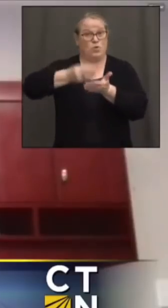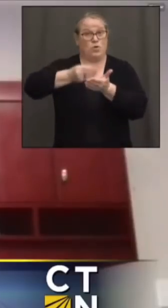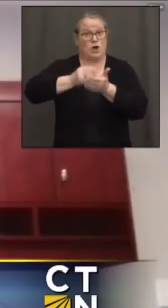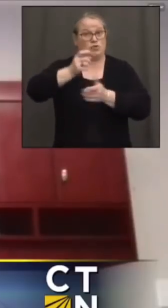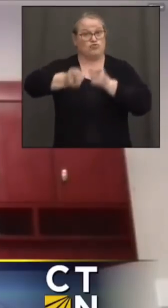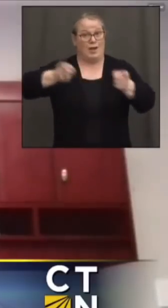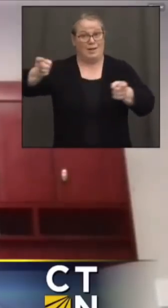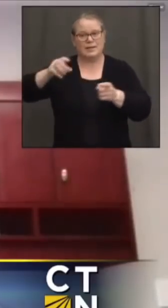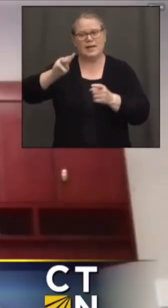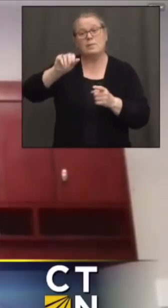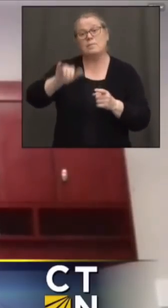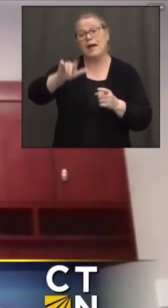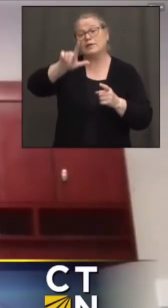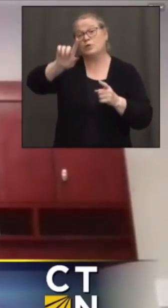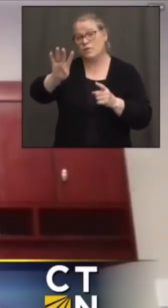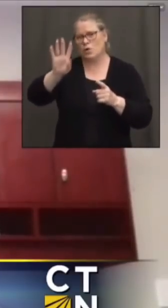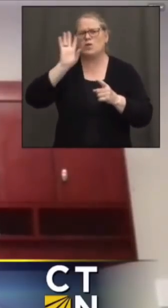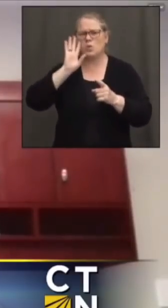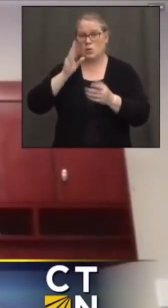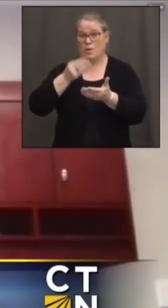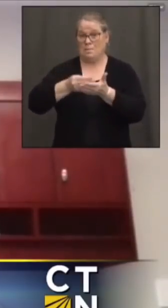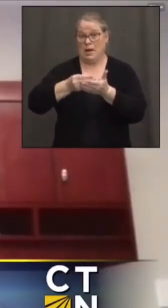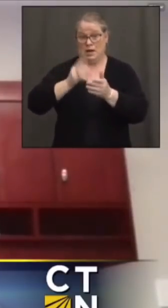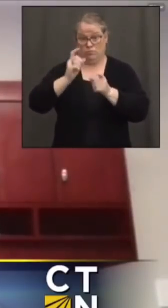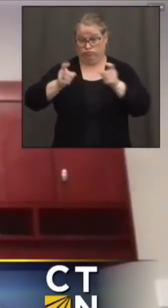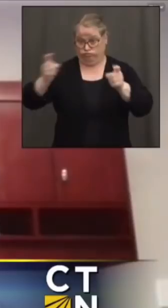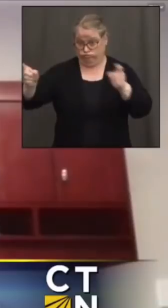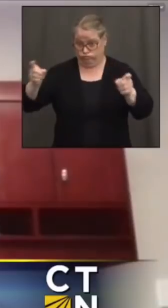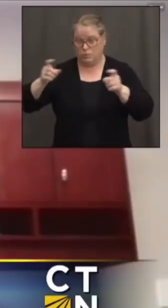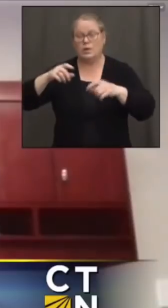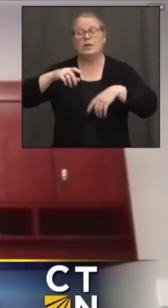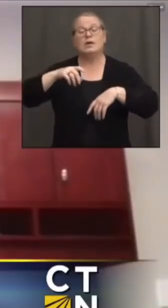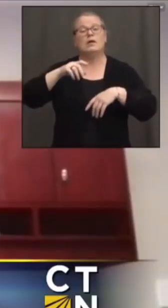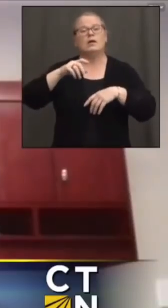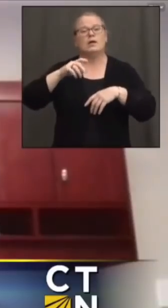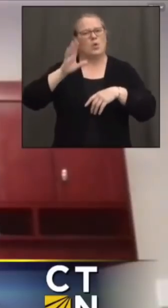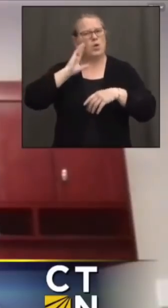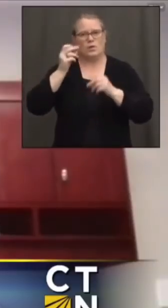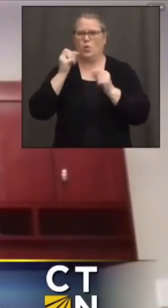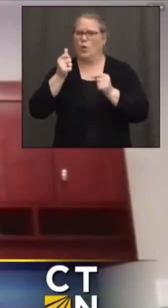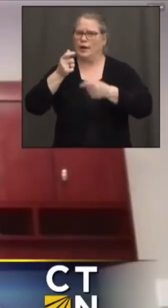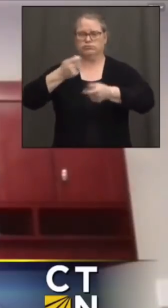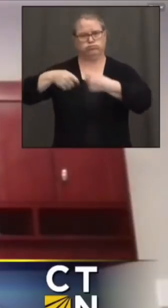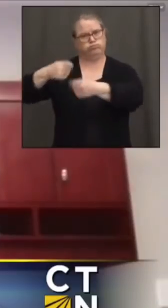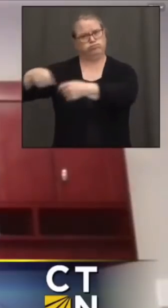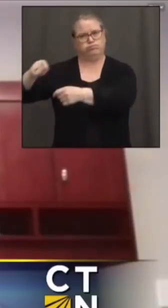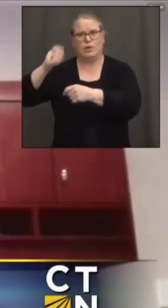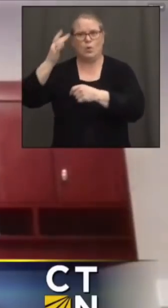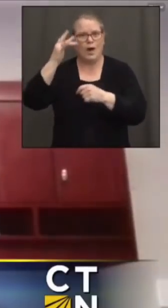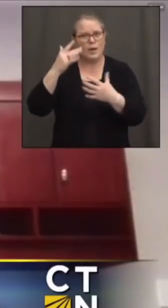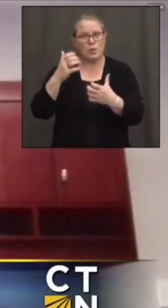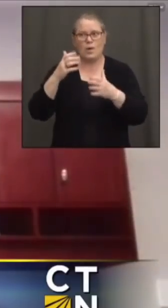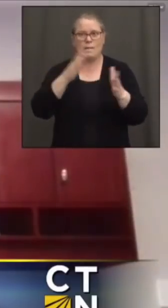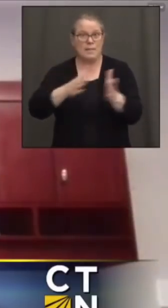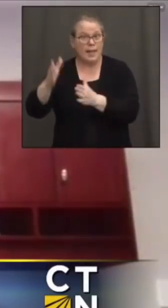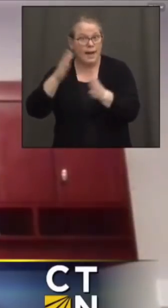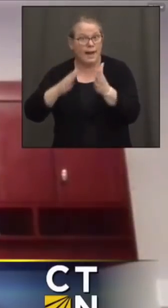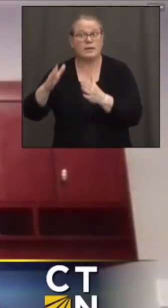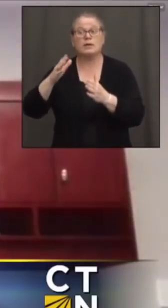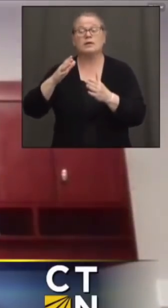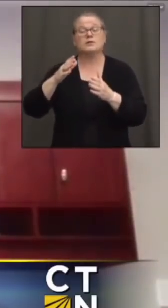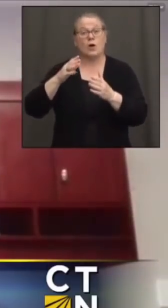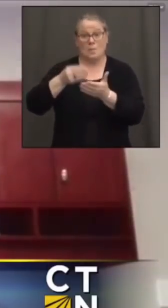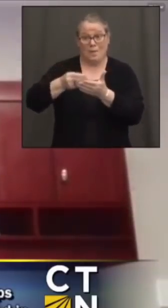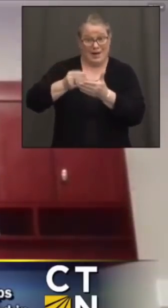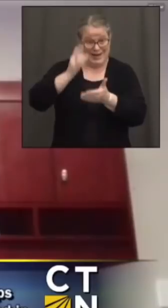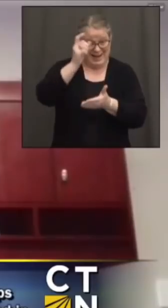24th, so very quick turnaround time because we want the planning to take place. But then we also know after the planning takes